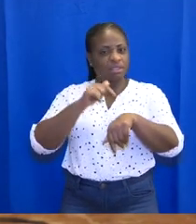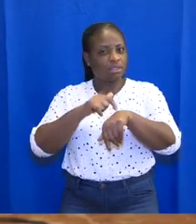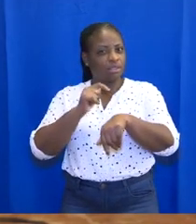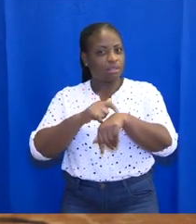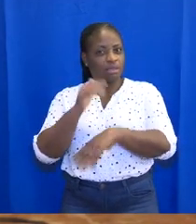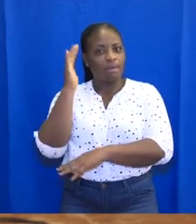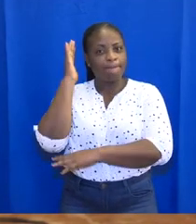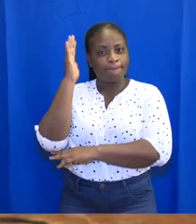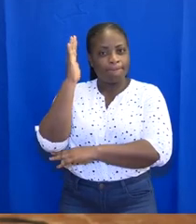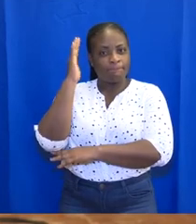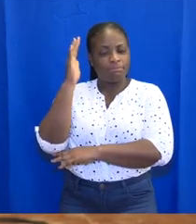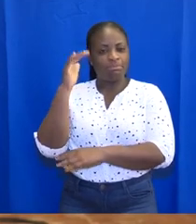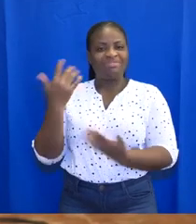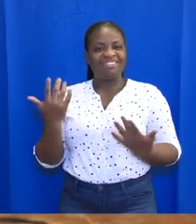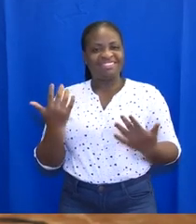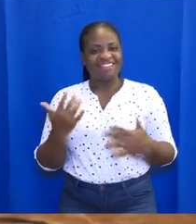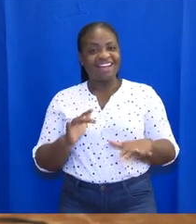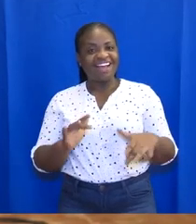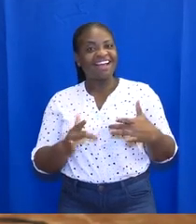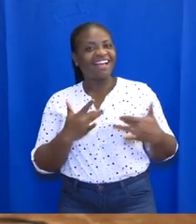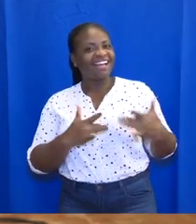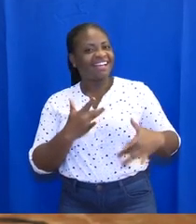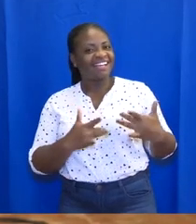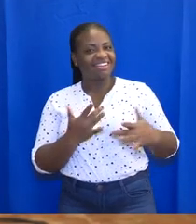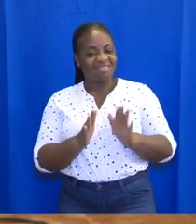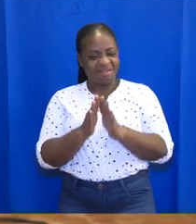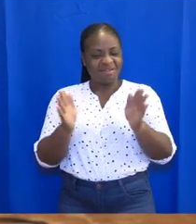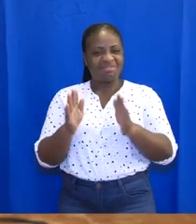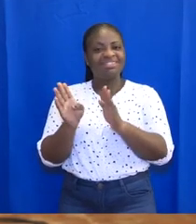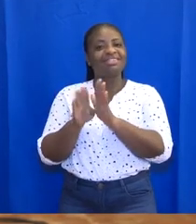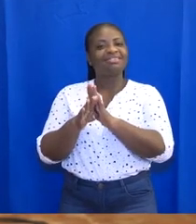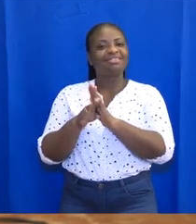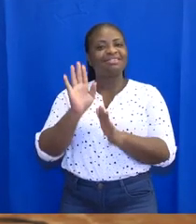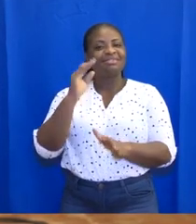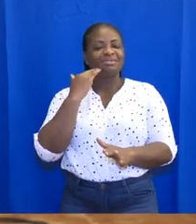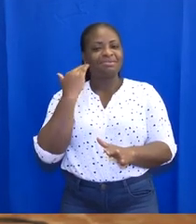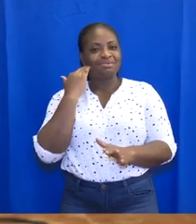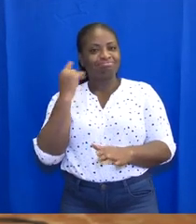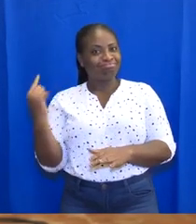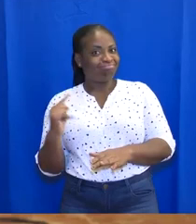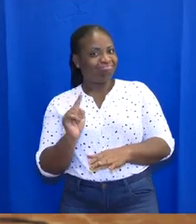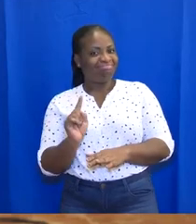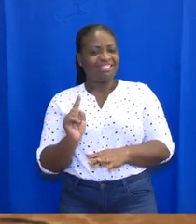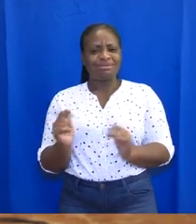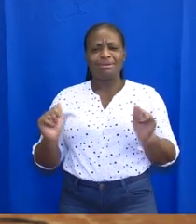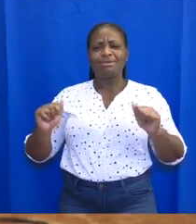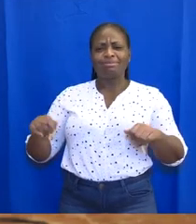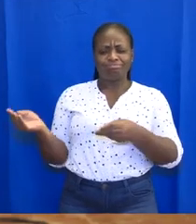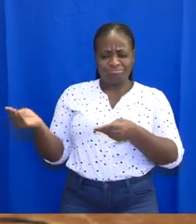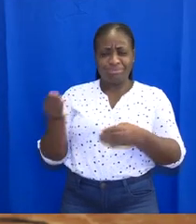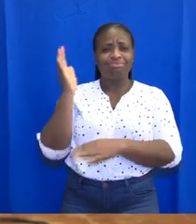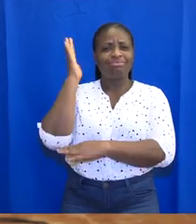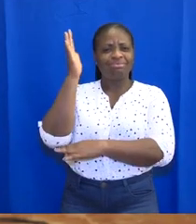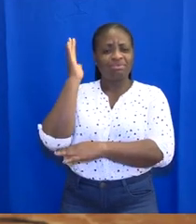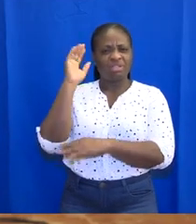that you are kindly opening the doors to your homes, to me, to enable me to brief you